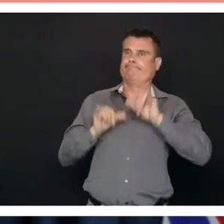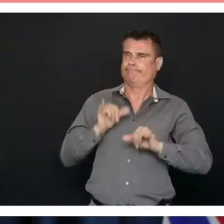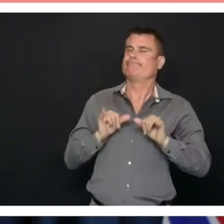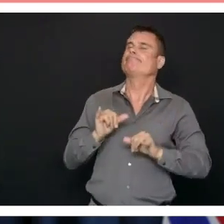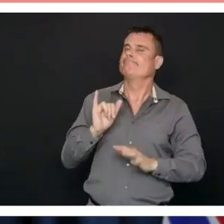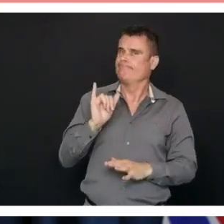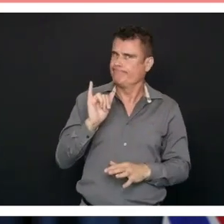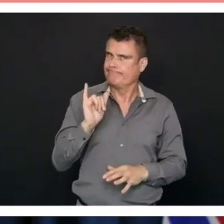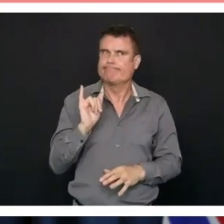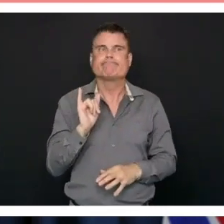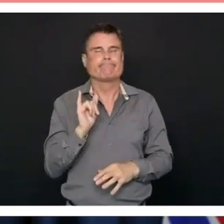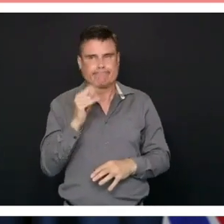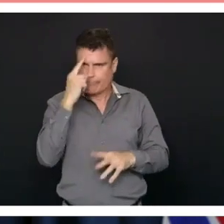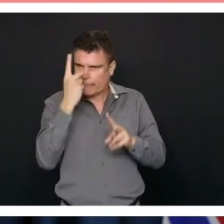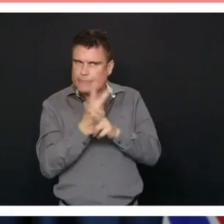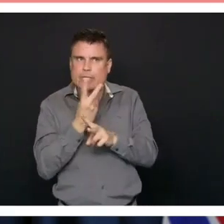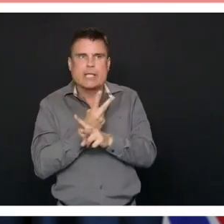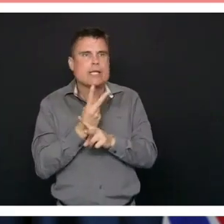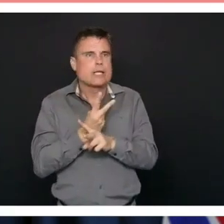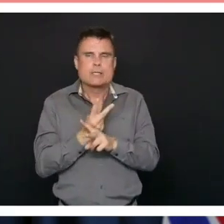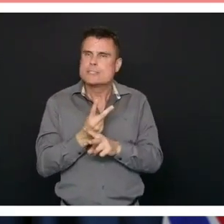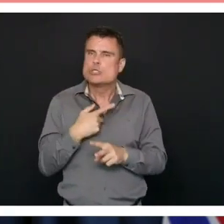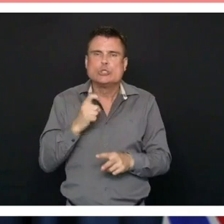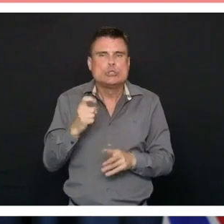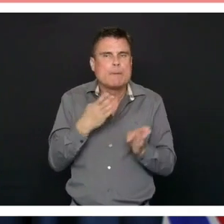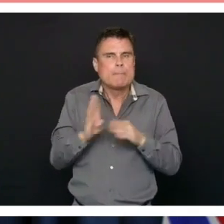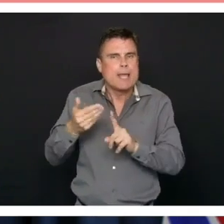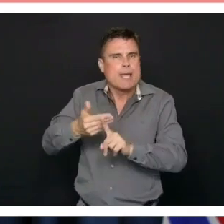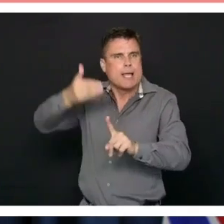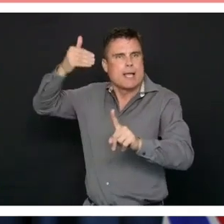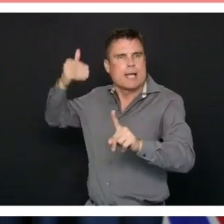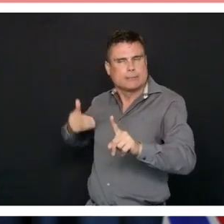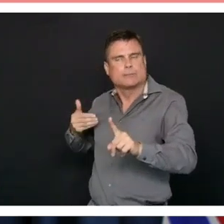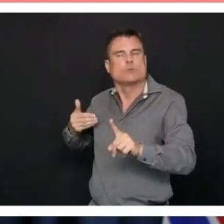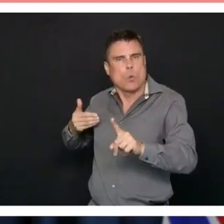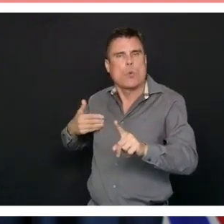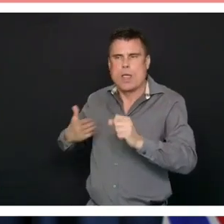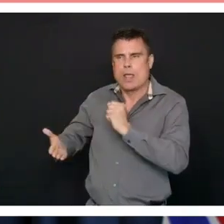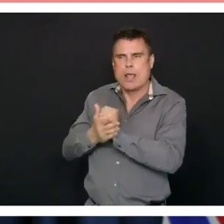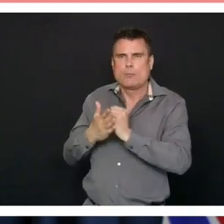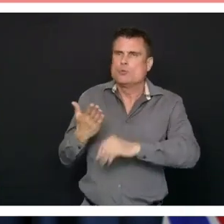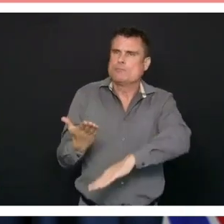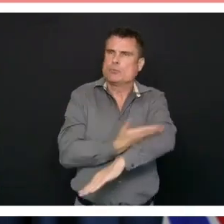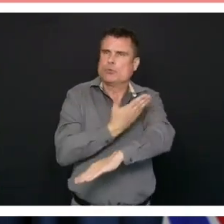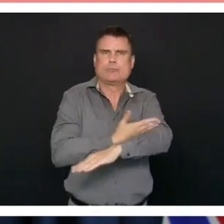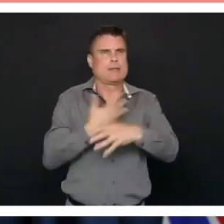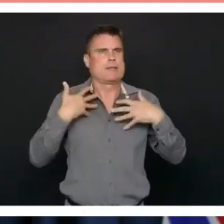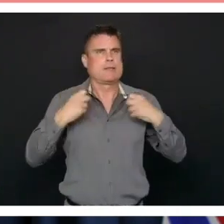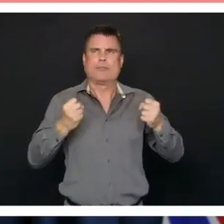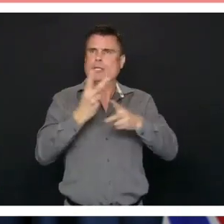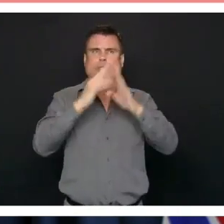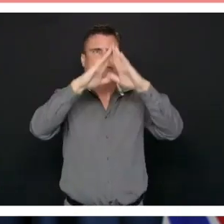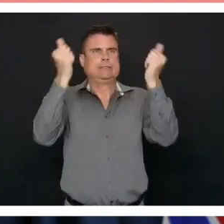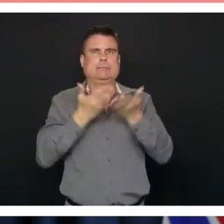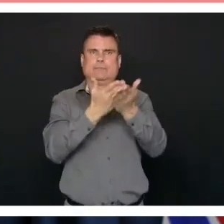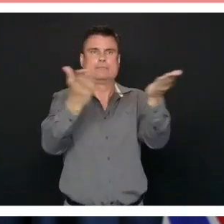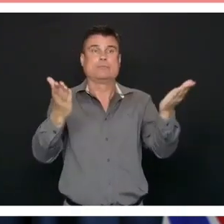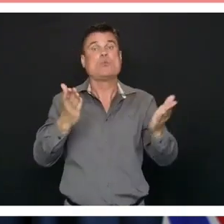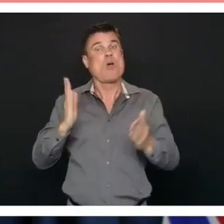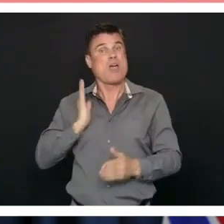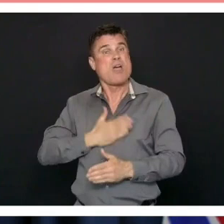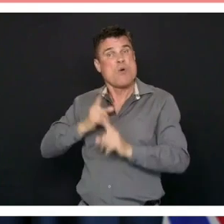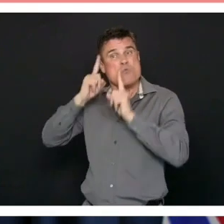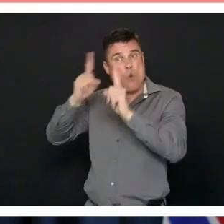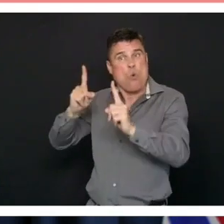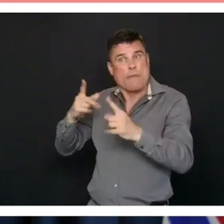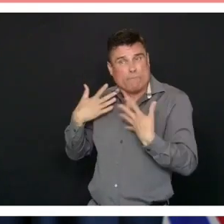the place we'd worked so hard to get to in January, February of 2020. Adrian just touched upon, Vaughn,